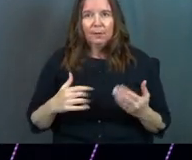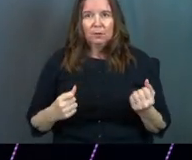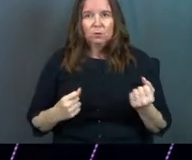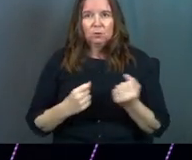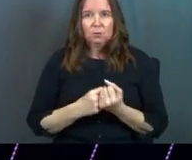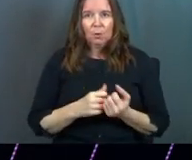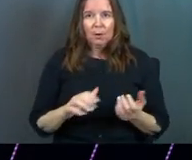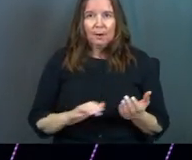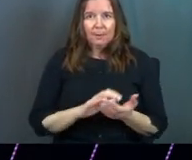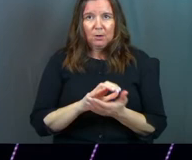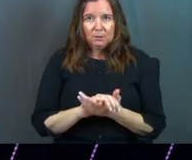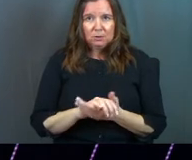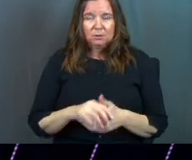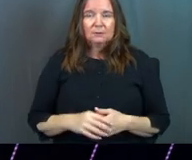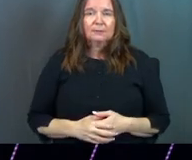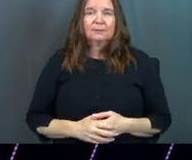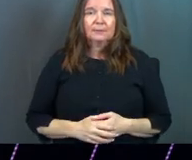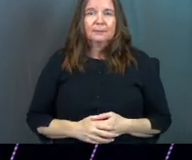that you supported our marriage.